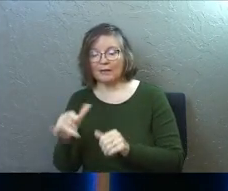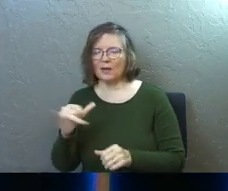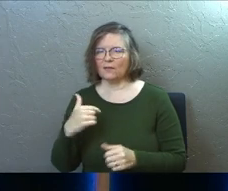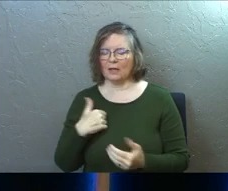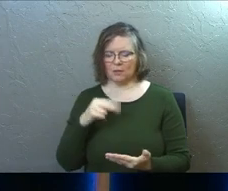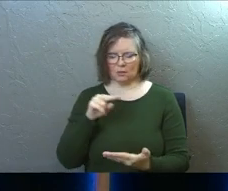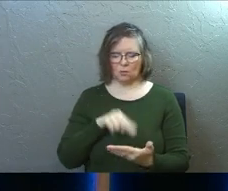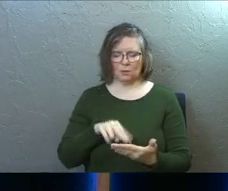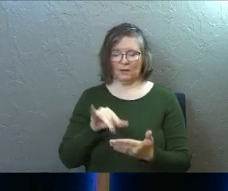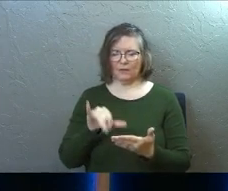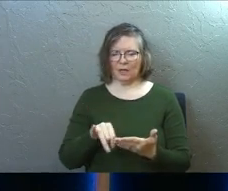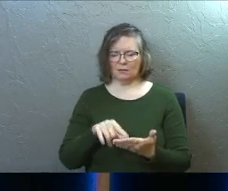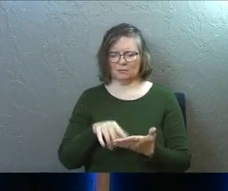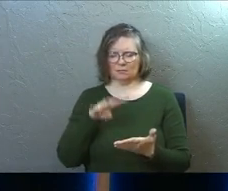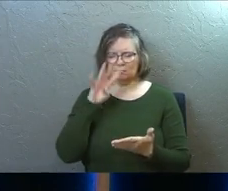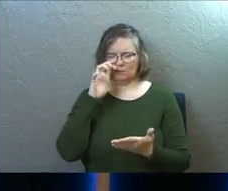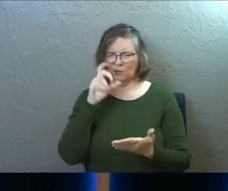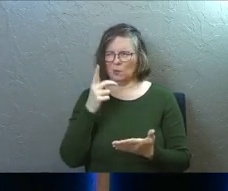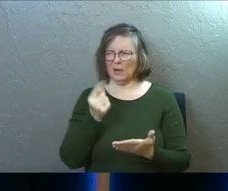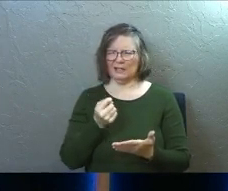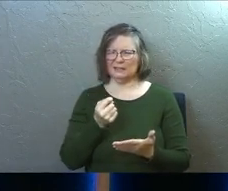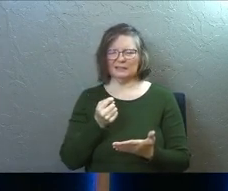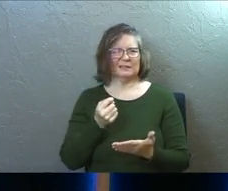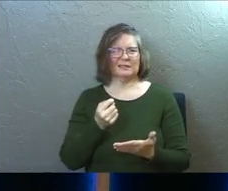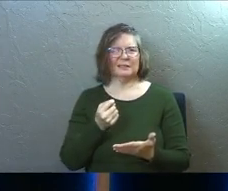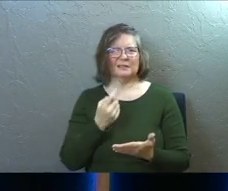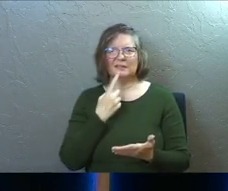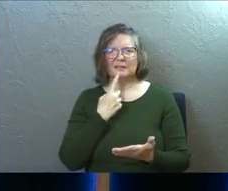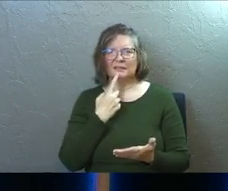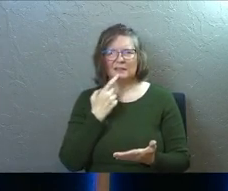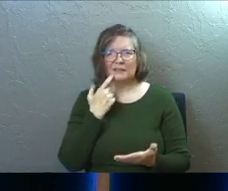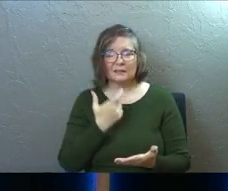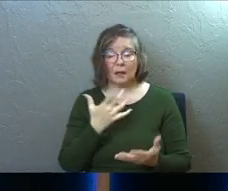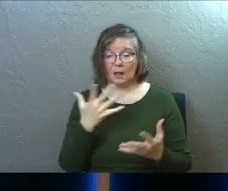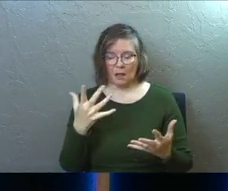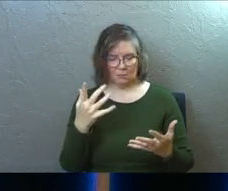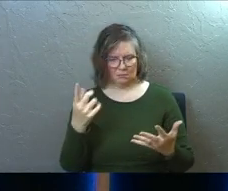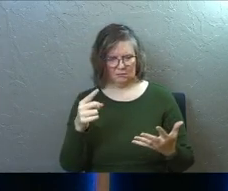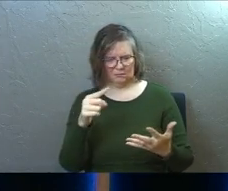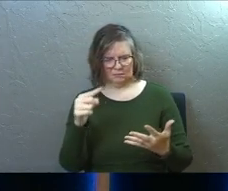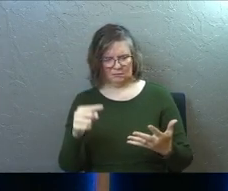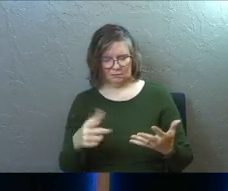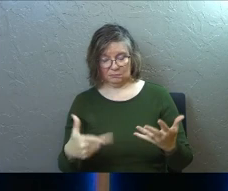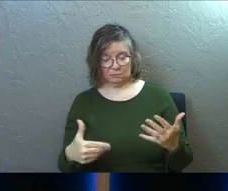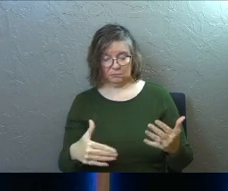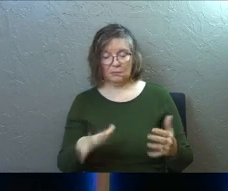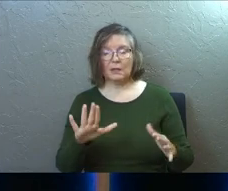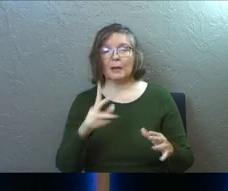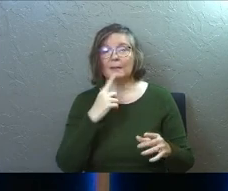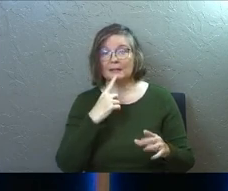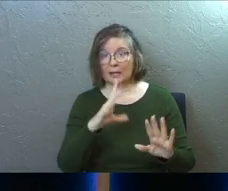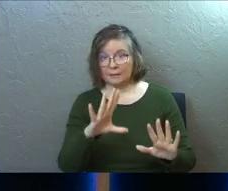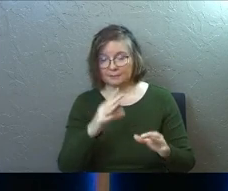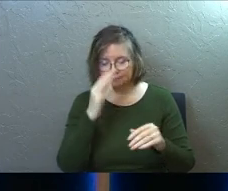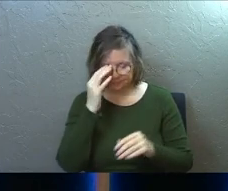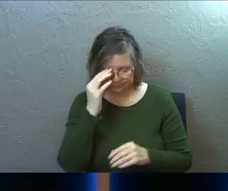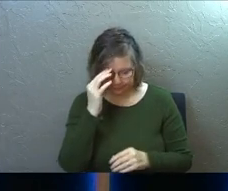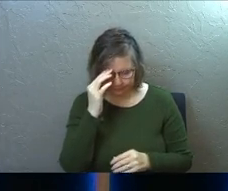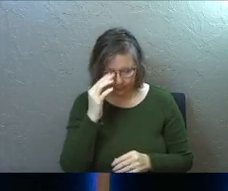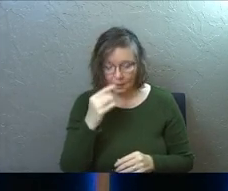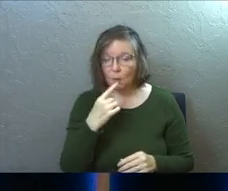like me, you read a verse like that and you're like, what just happened, Paul? Like there's a lot going on there in that verse. Let me just say it this way.